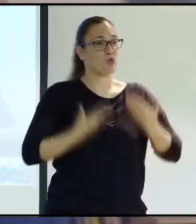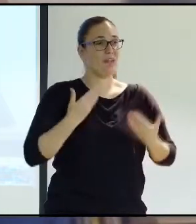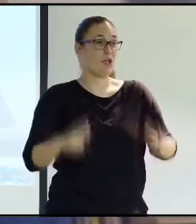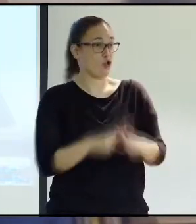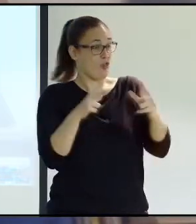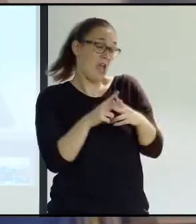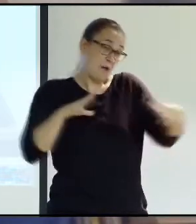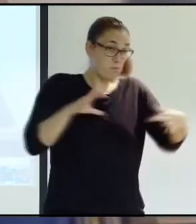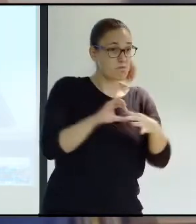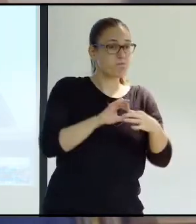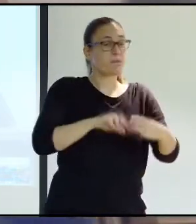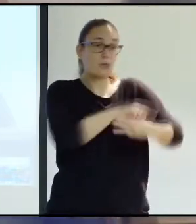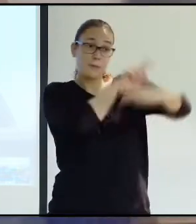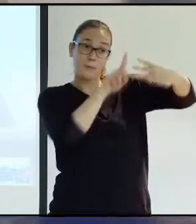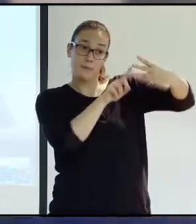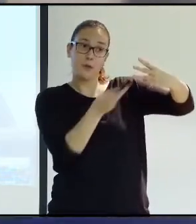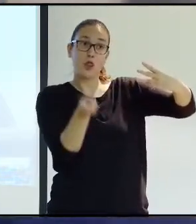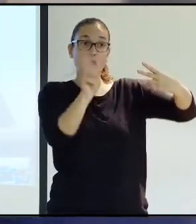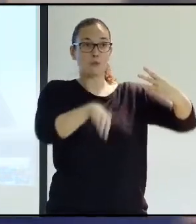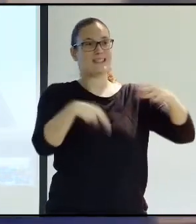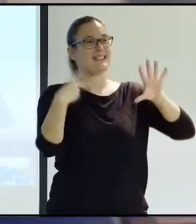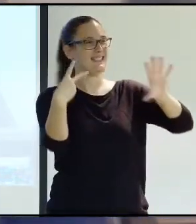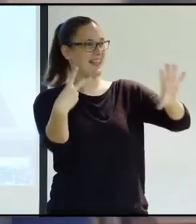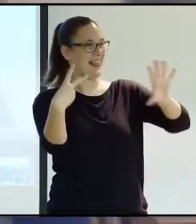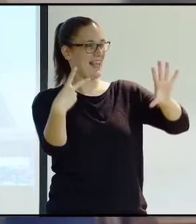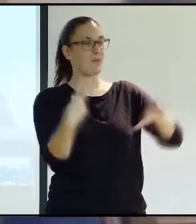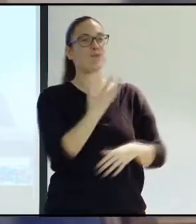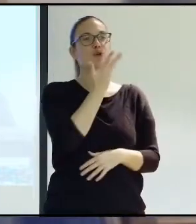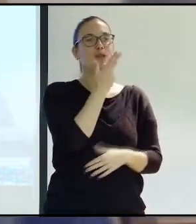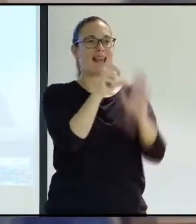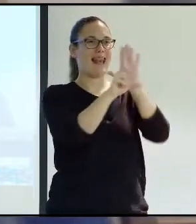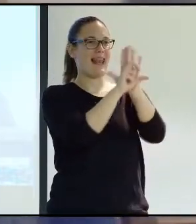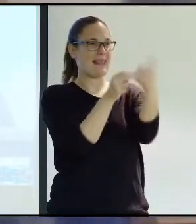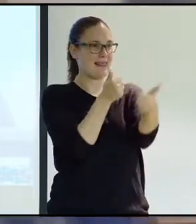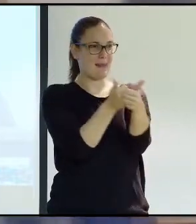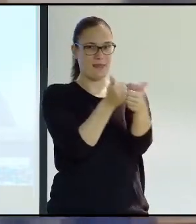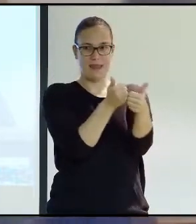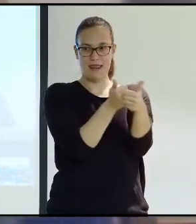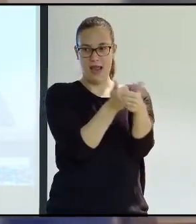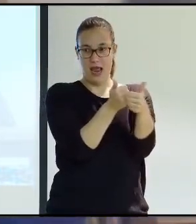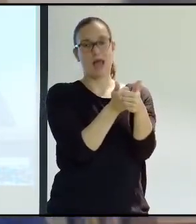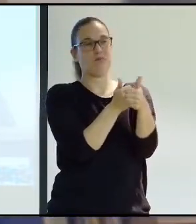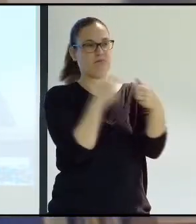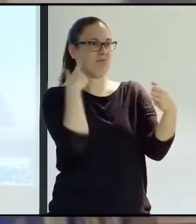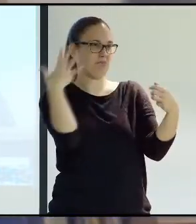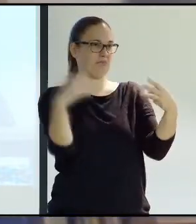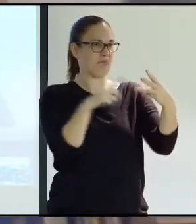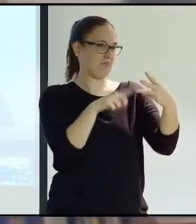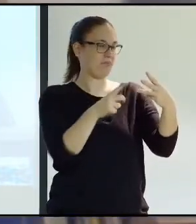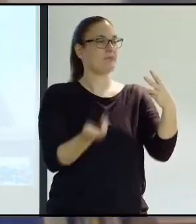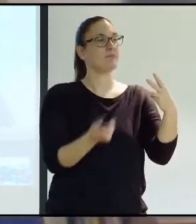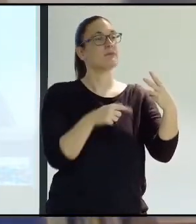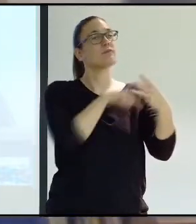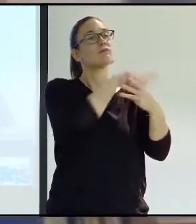model. In 2007, the law of dependent people